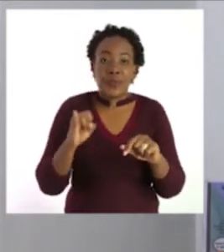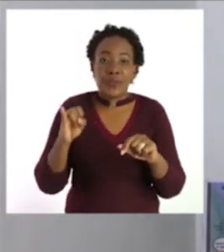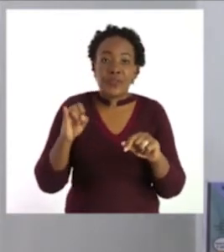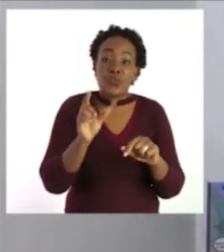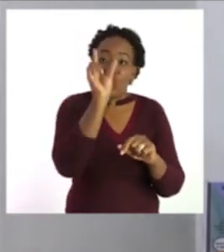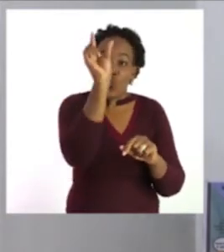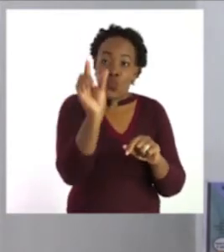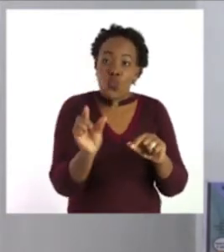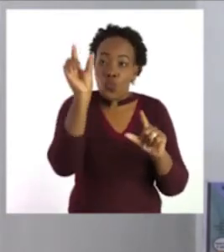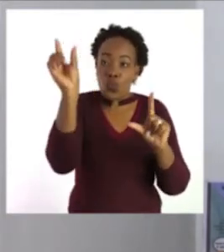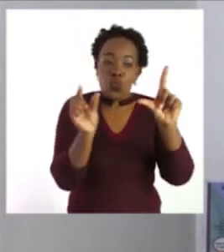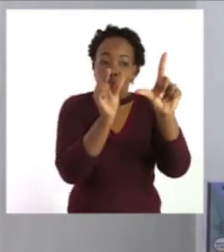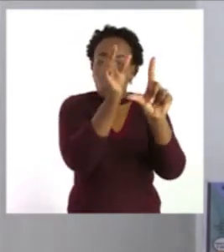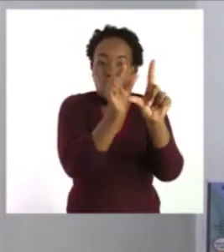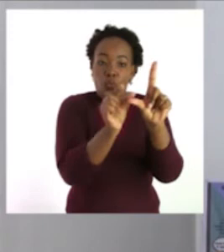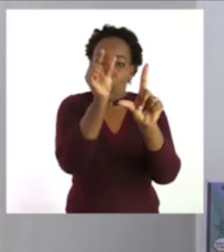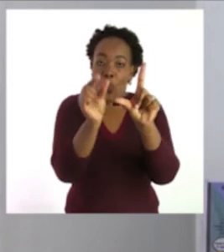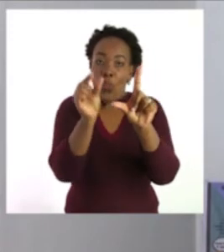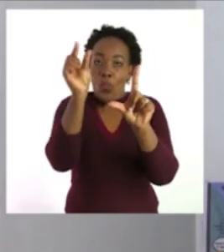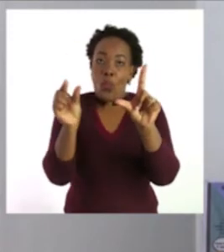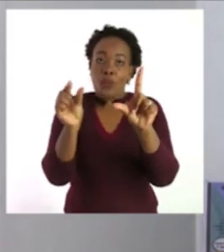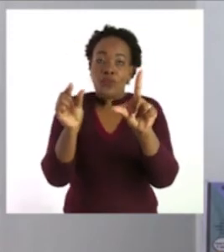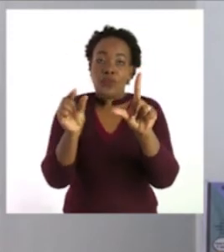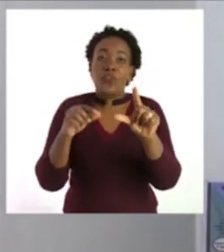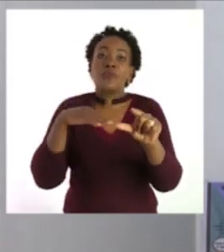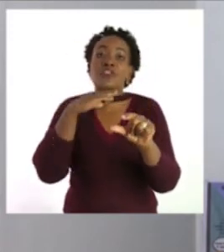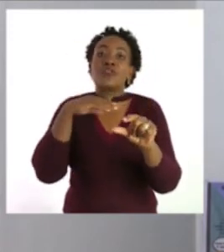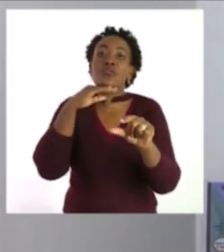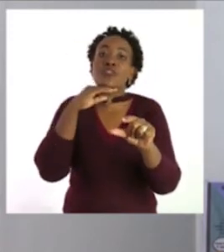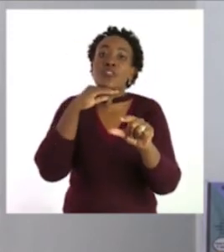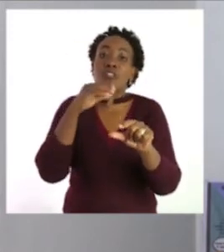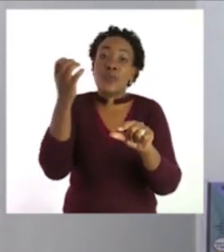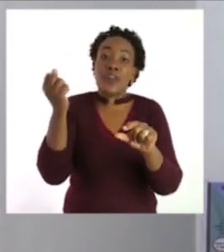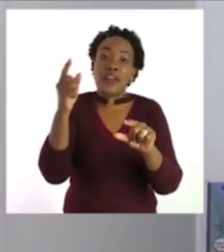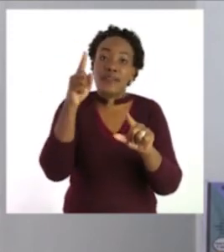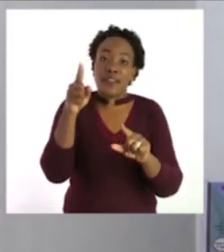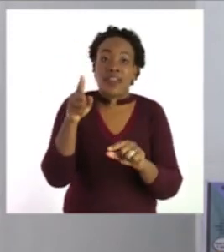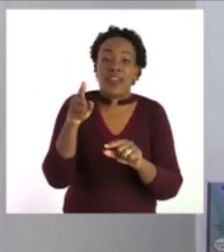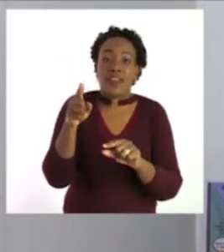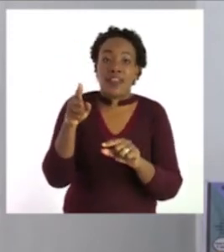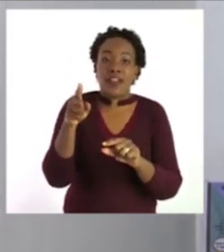from the story which is given here.